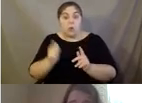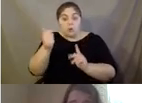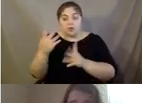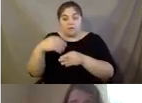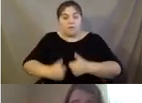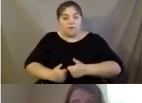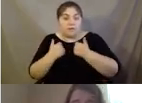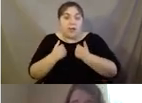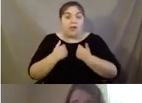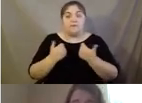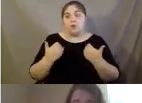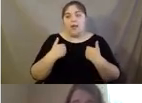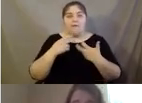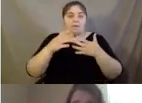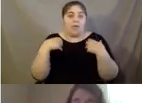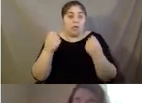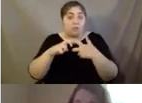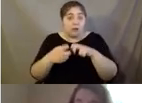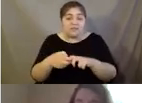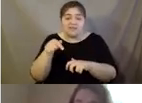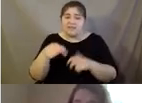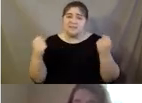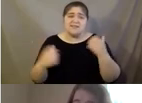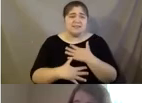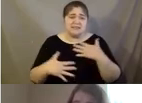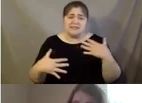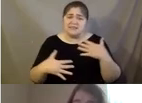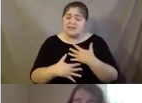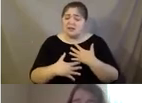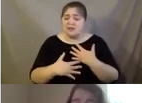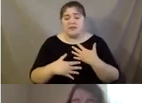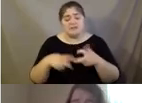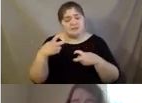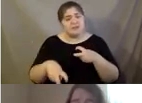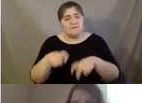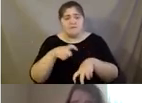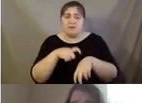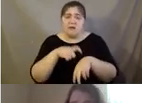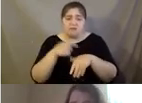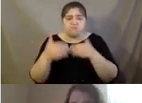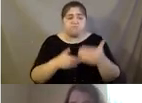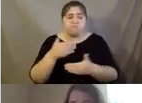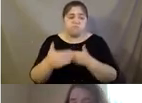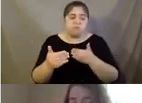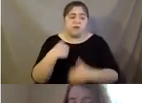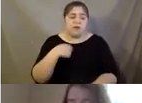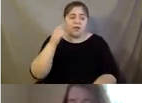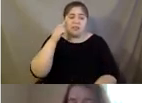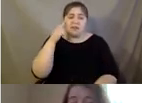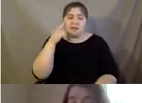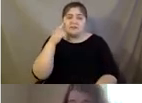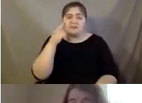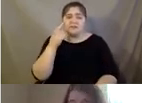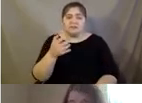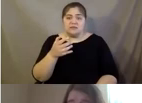underlying conditions, this has been a very scary and very trying time. And so I think that just the encouragement to